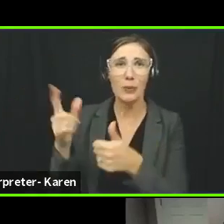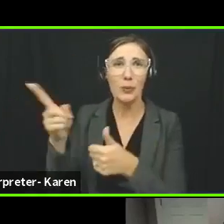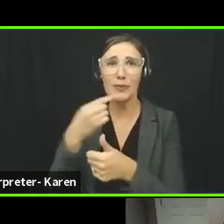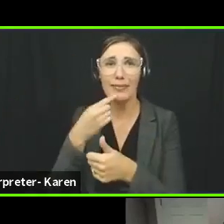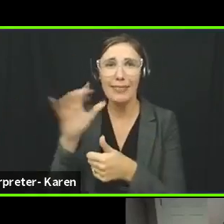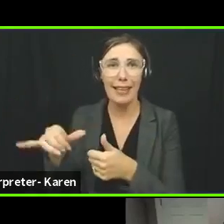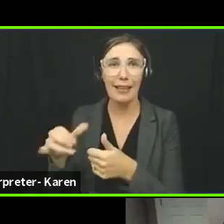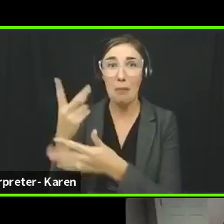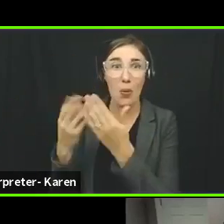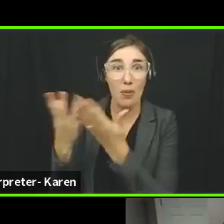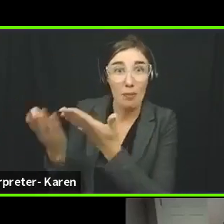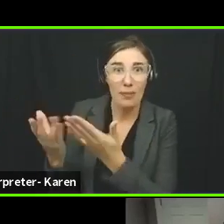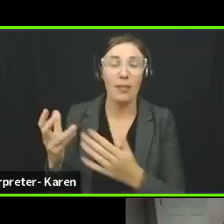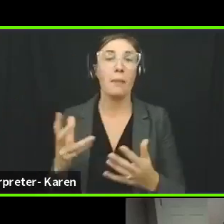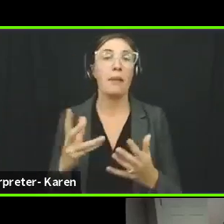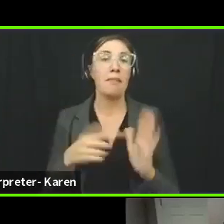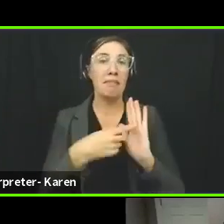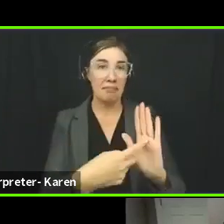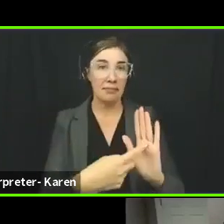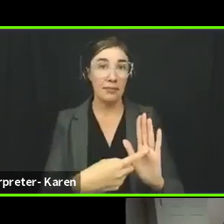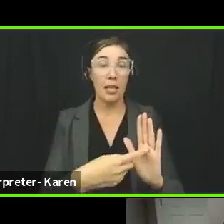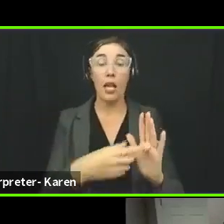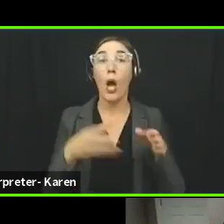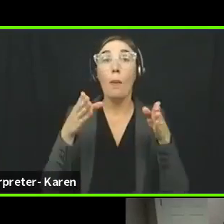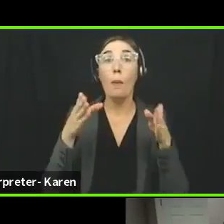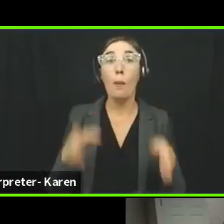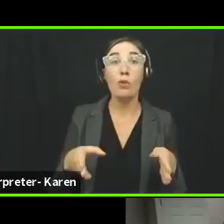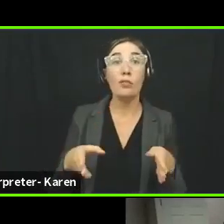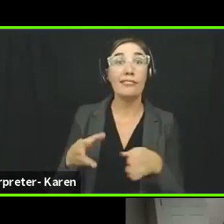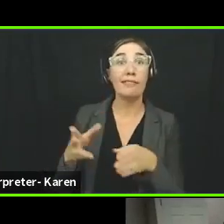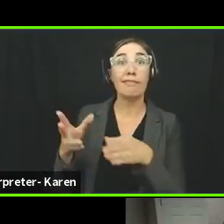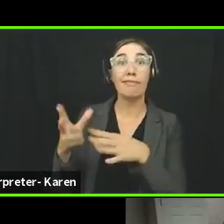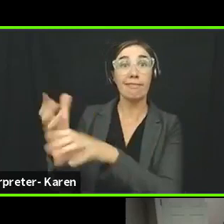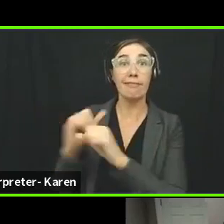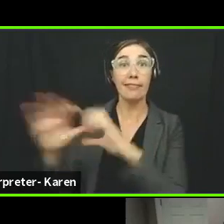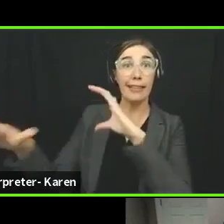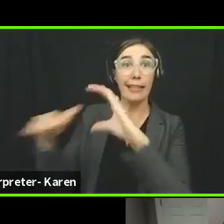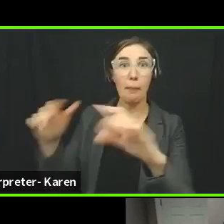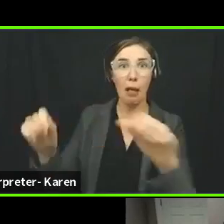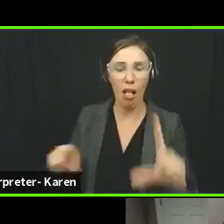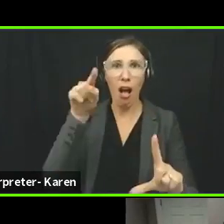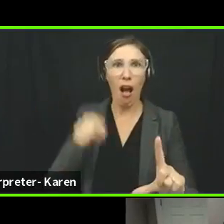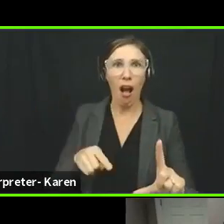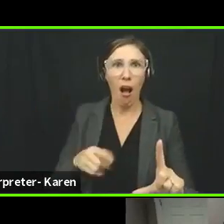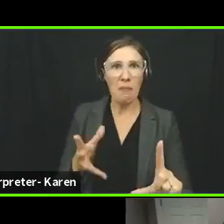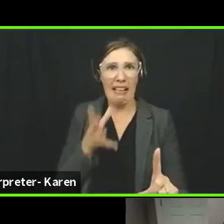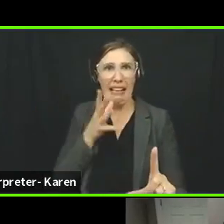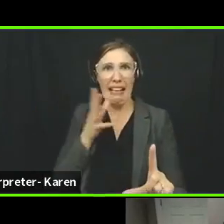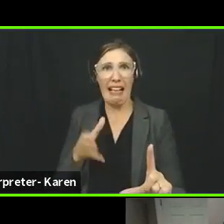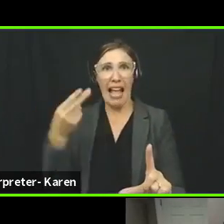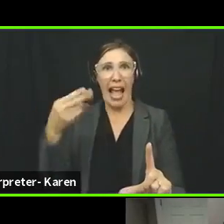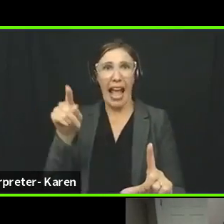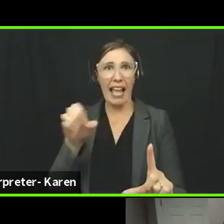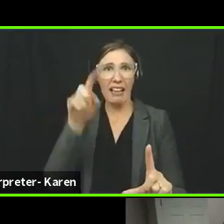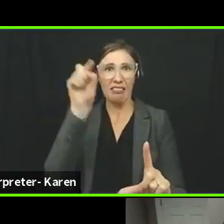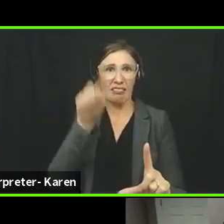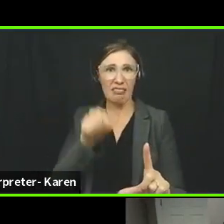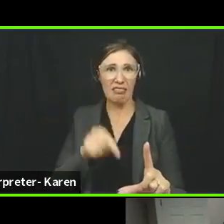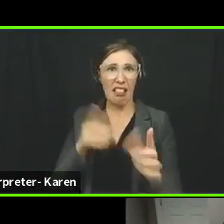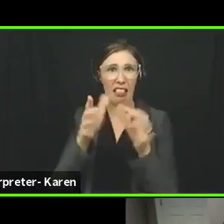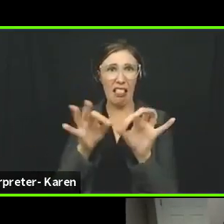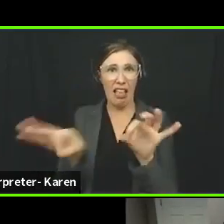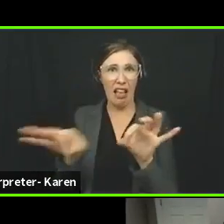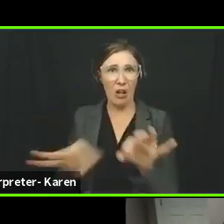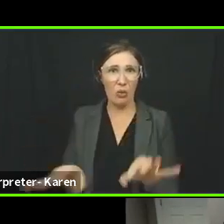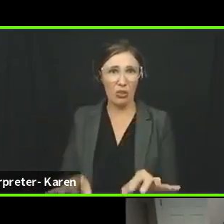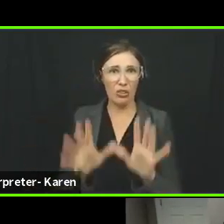someone receives, for example, an email that they consider to be hateful, instead of just forwarding